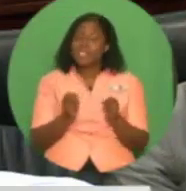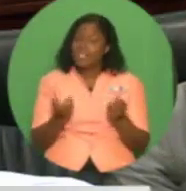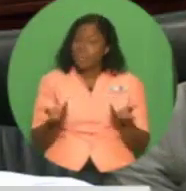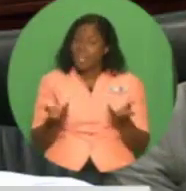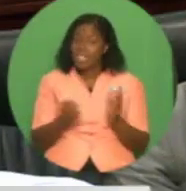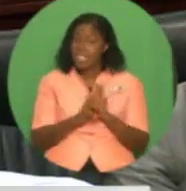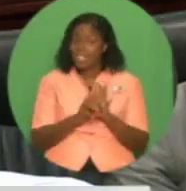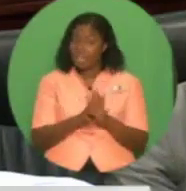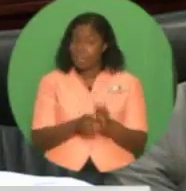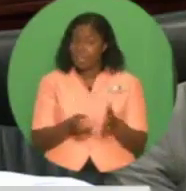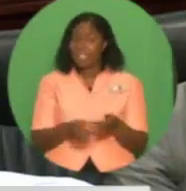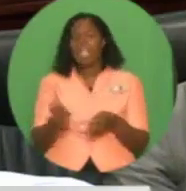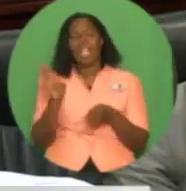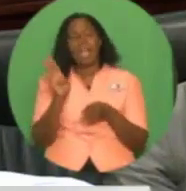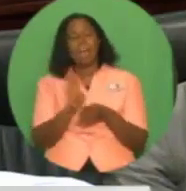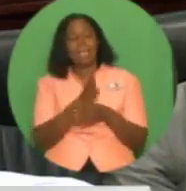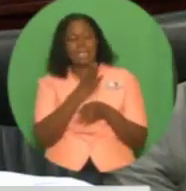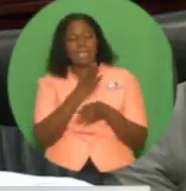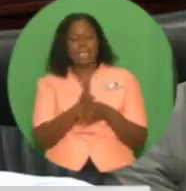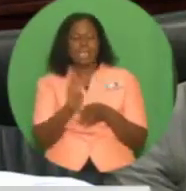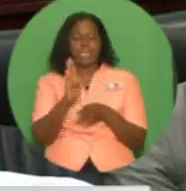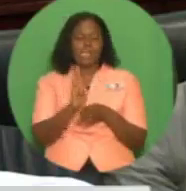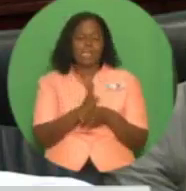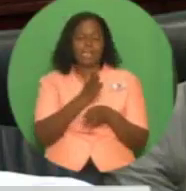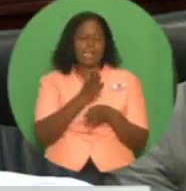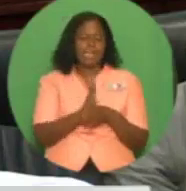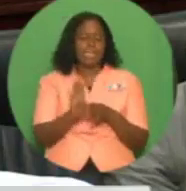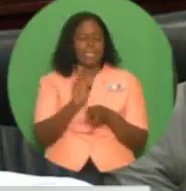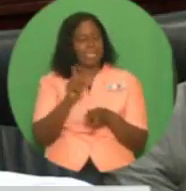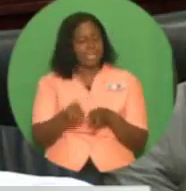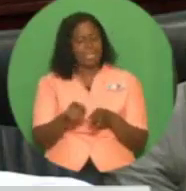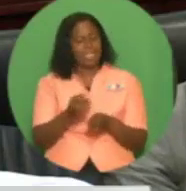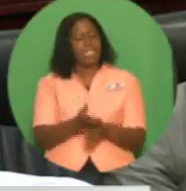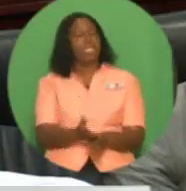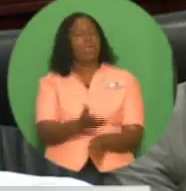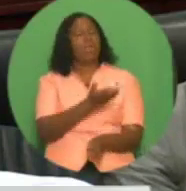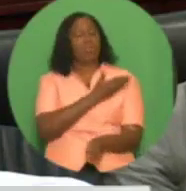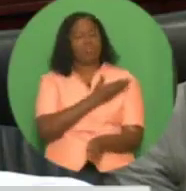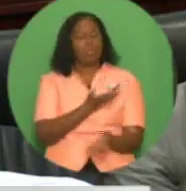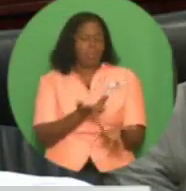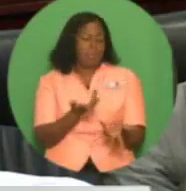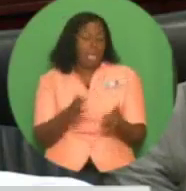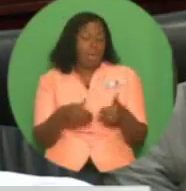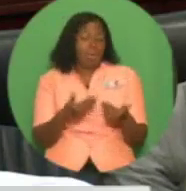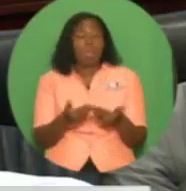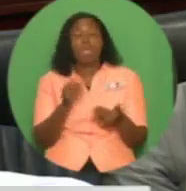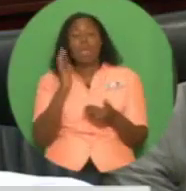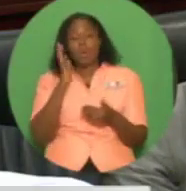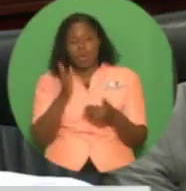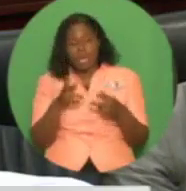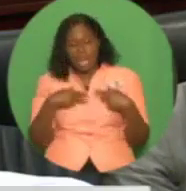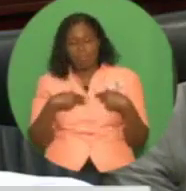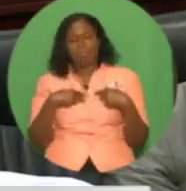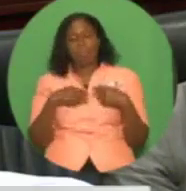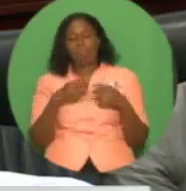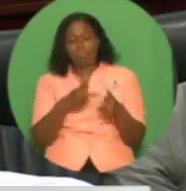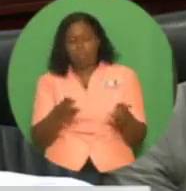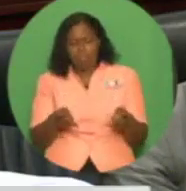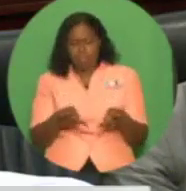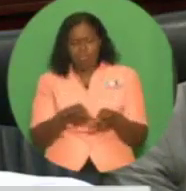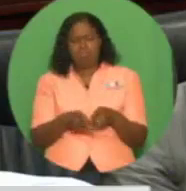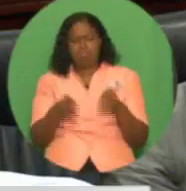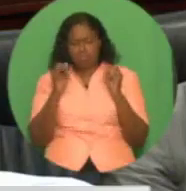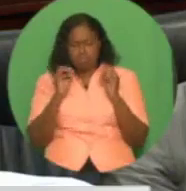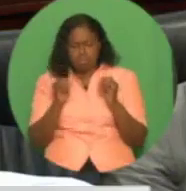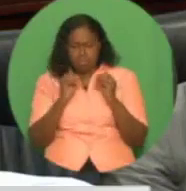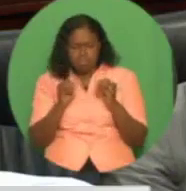establishment of a business incubator center and a Tier 3 data center at the Cove Eco-Industrial and Business Park,